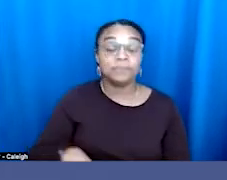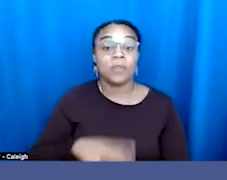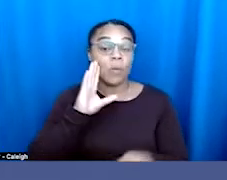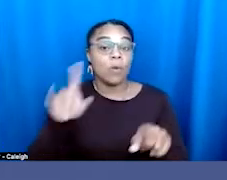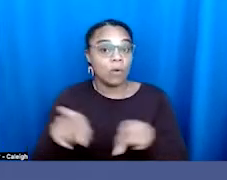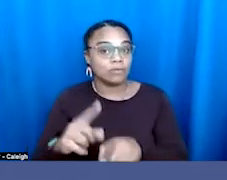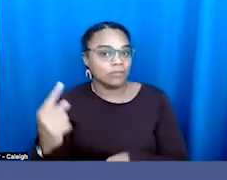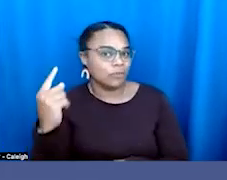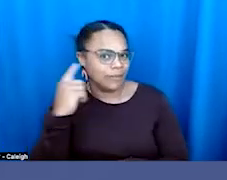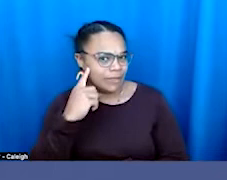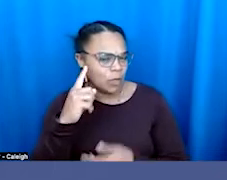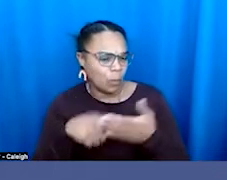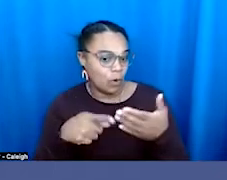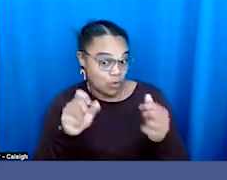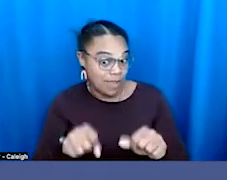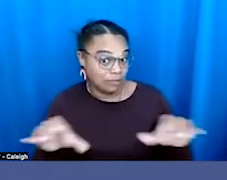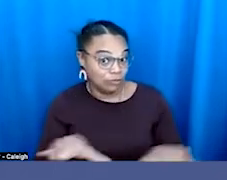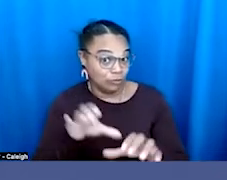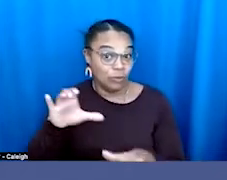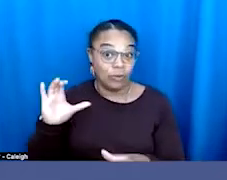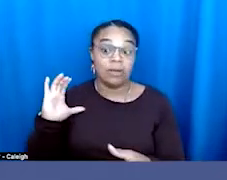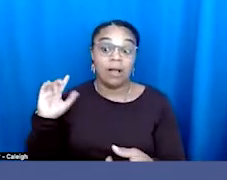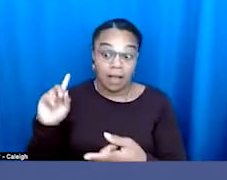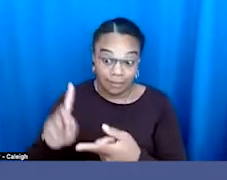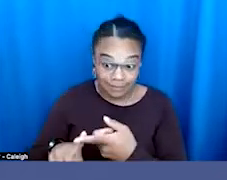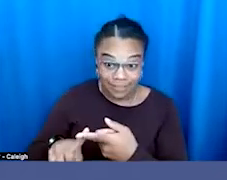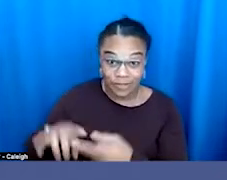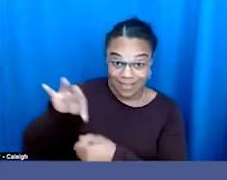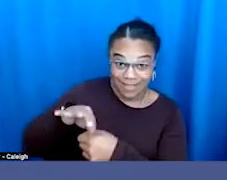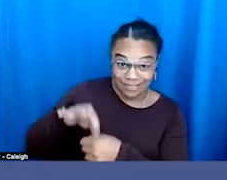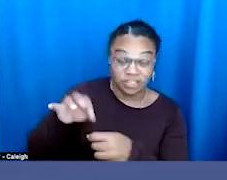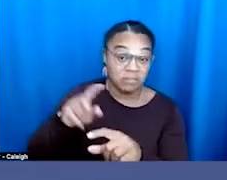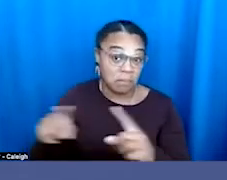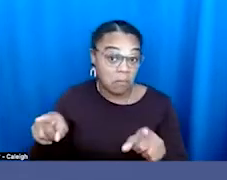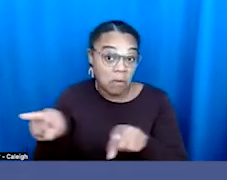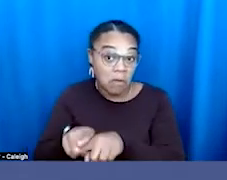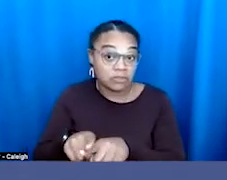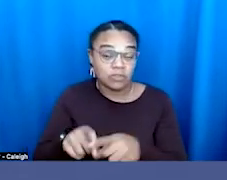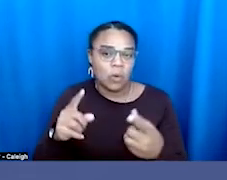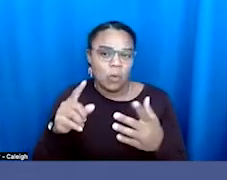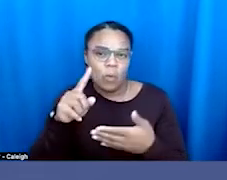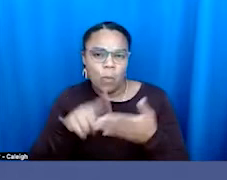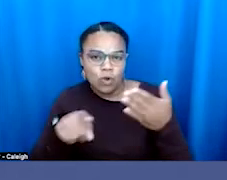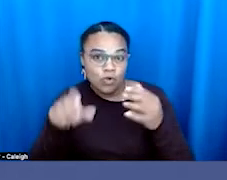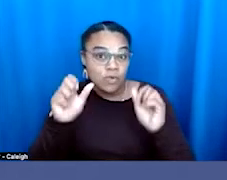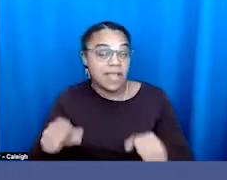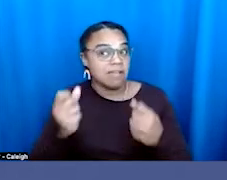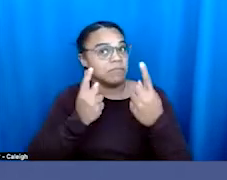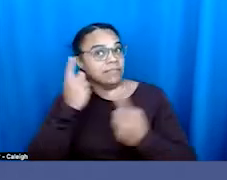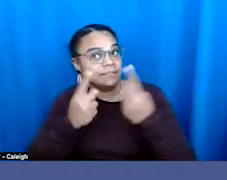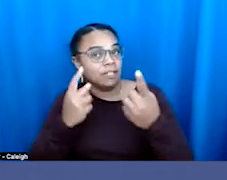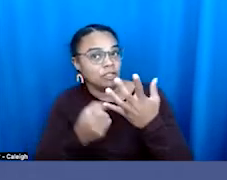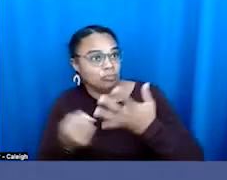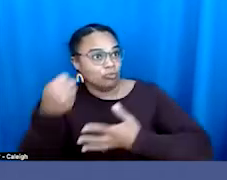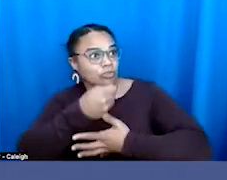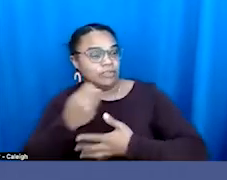be doing, not just up until the election, but what you could potentially be focusing on and prioritizing beyond the election, right?